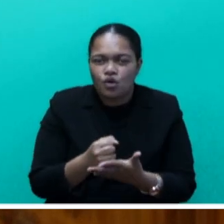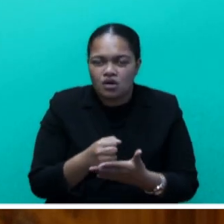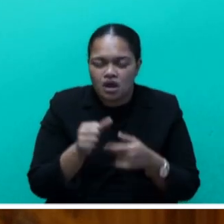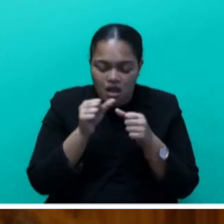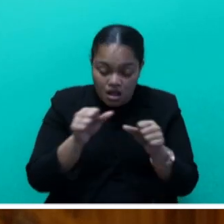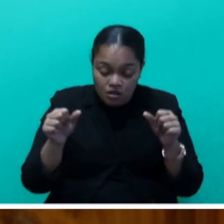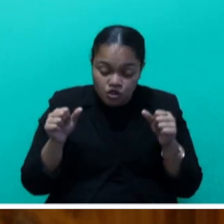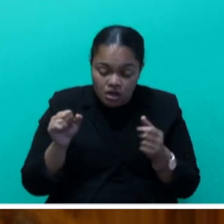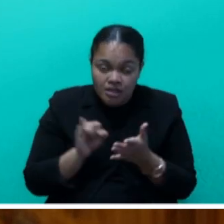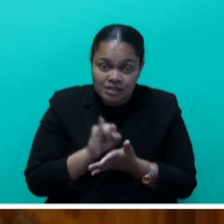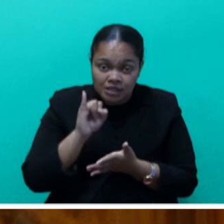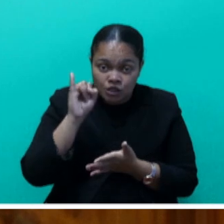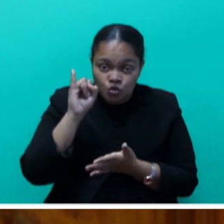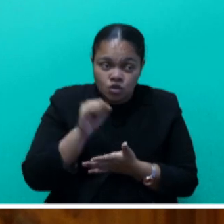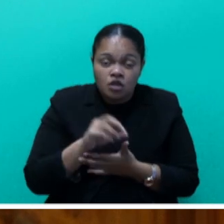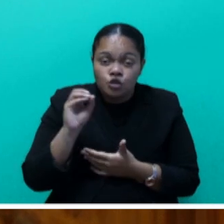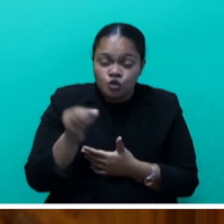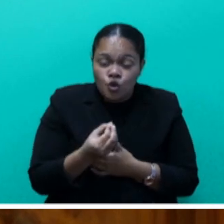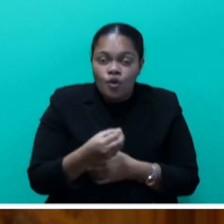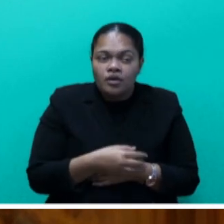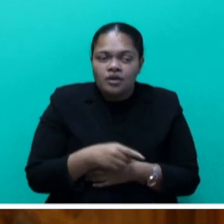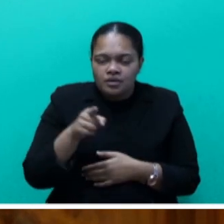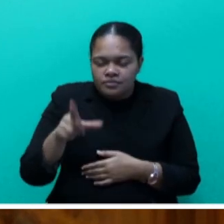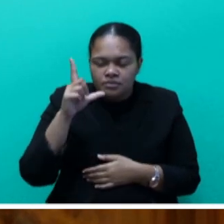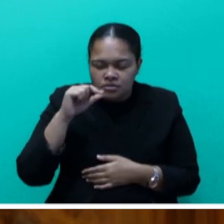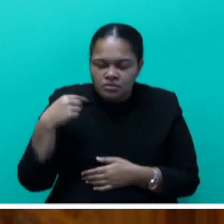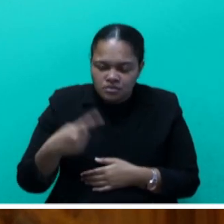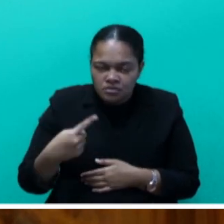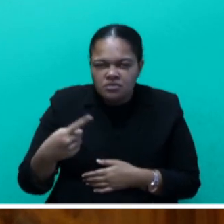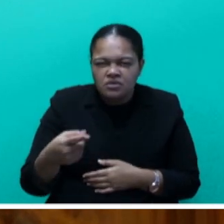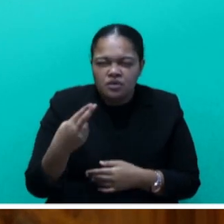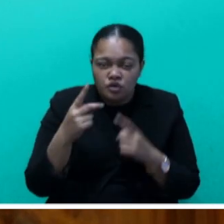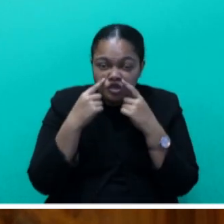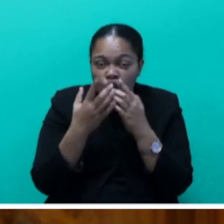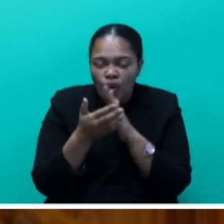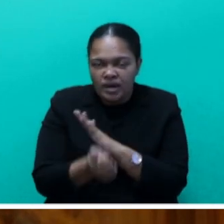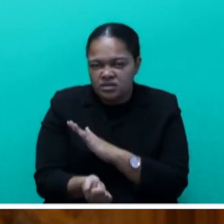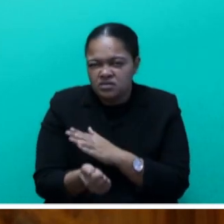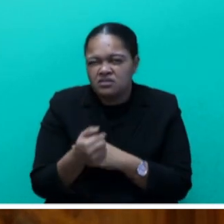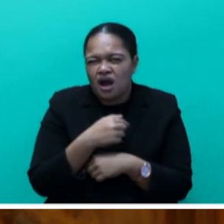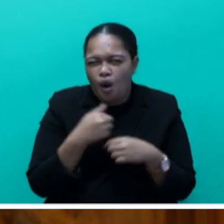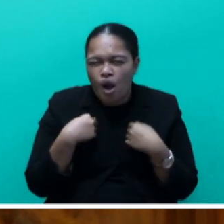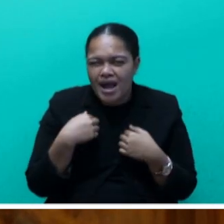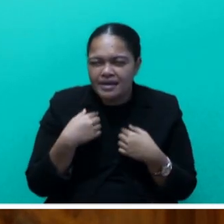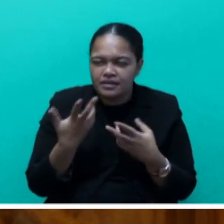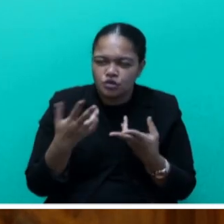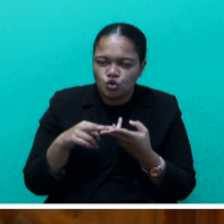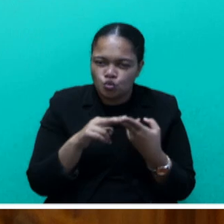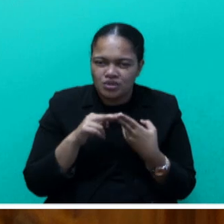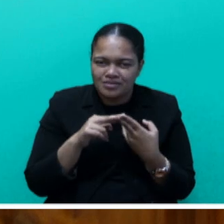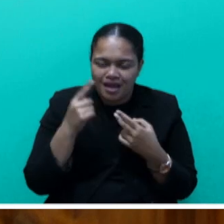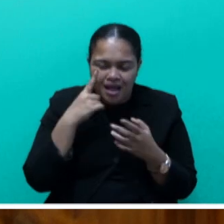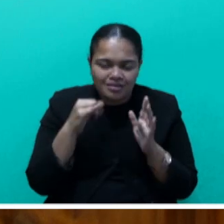institutions so that they can continue to showcase our unique identity community and